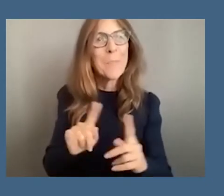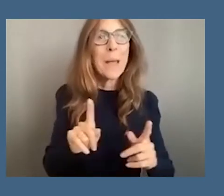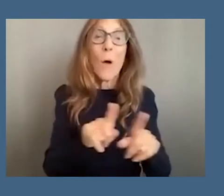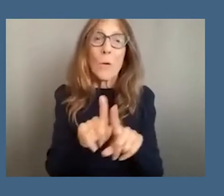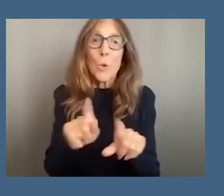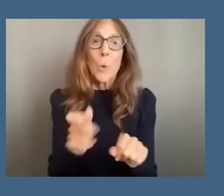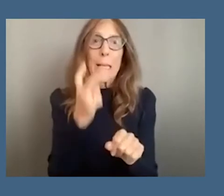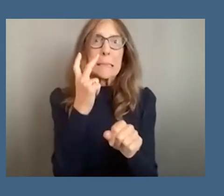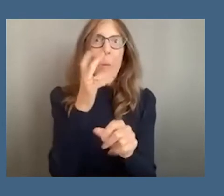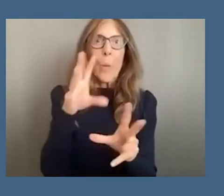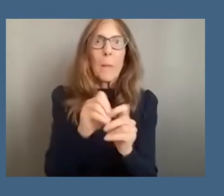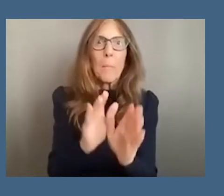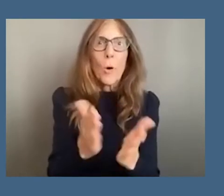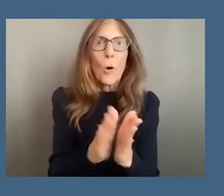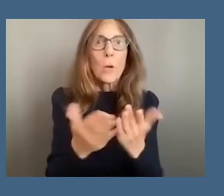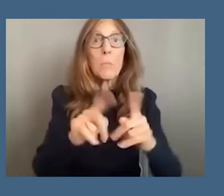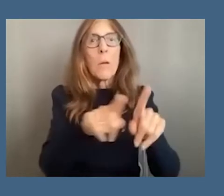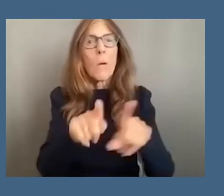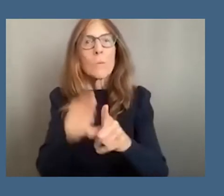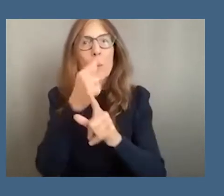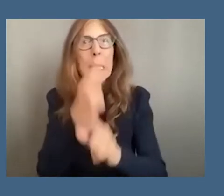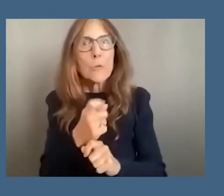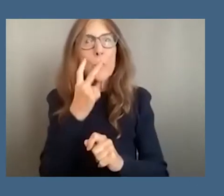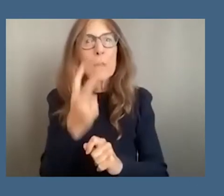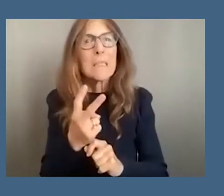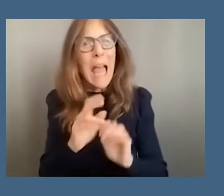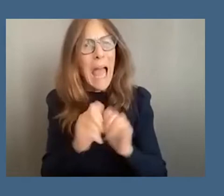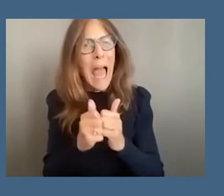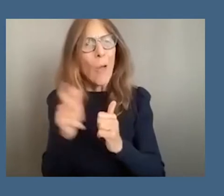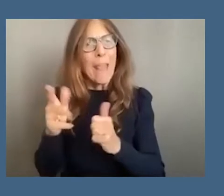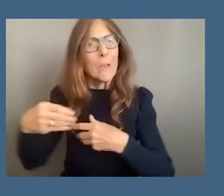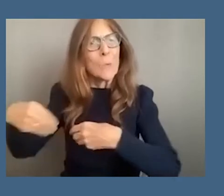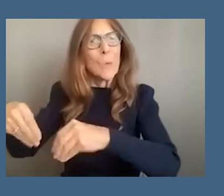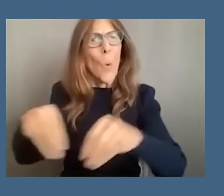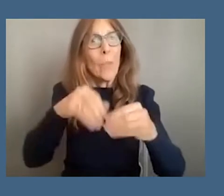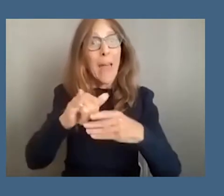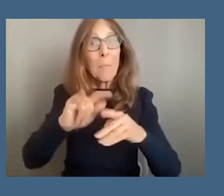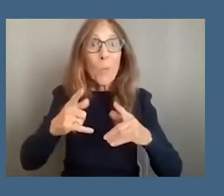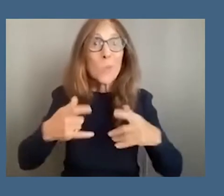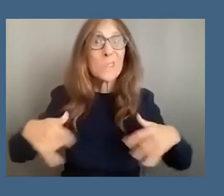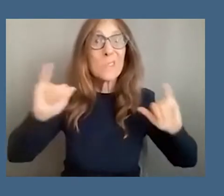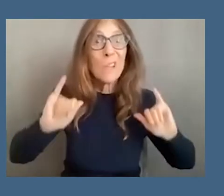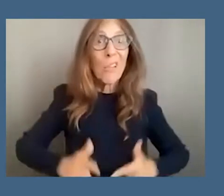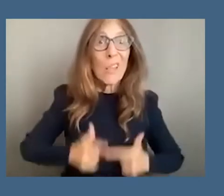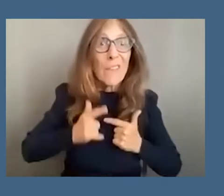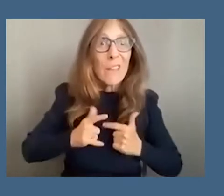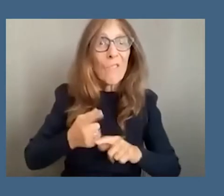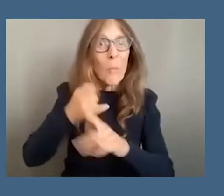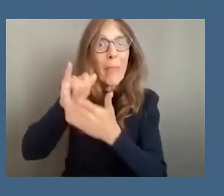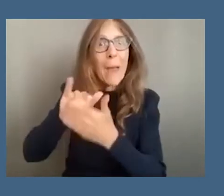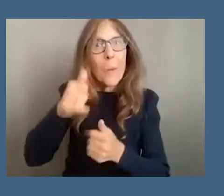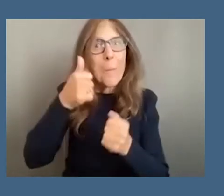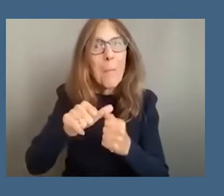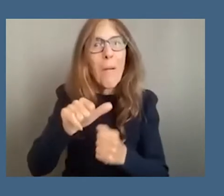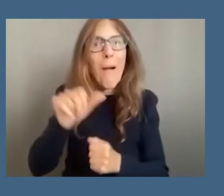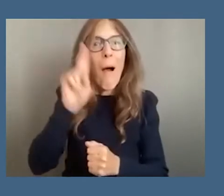that in books but it's also very interesting to see how that was commercialized and how we're still kind of living within the fumes of that right uncle ben